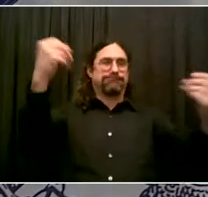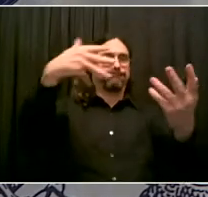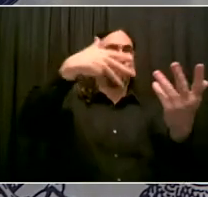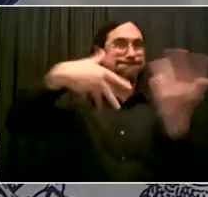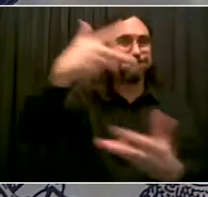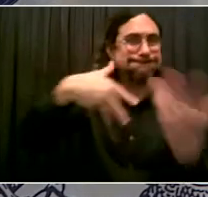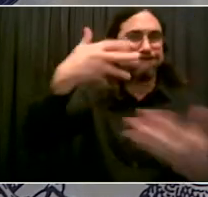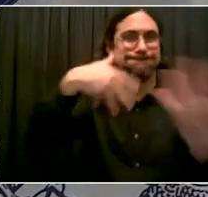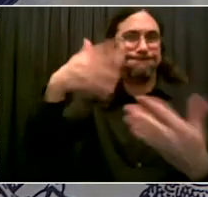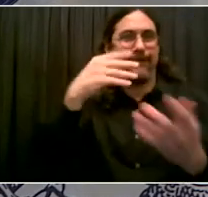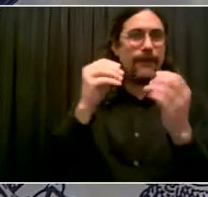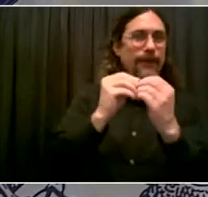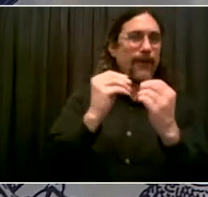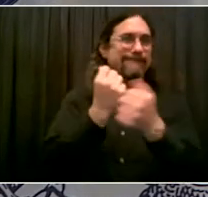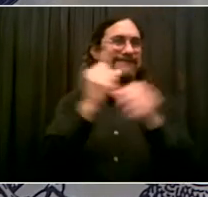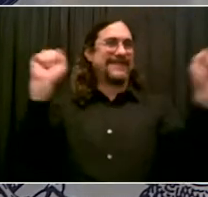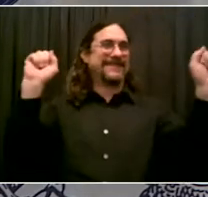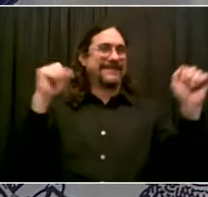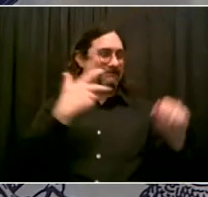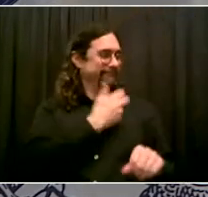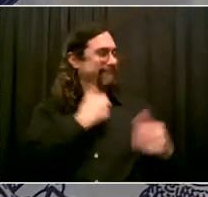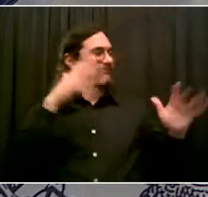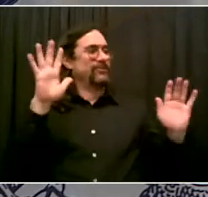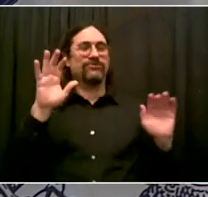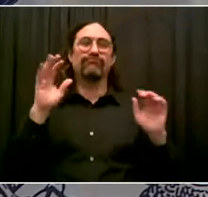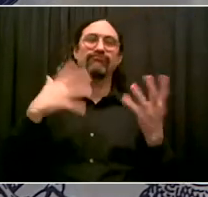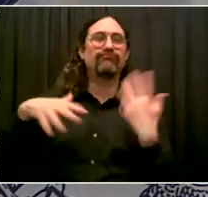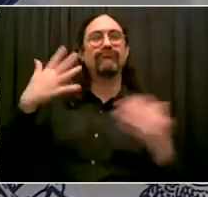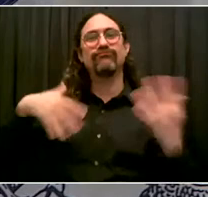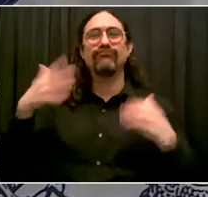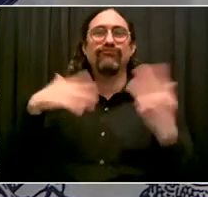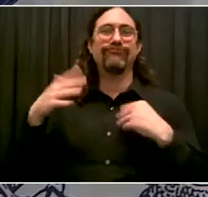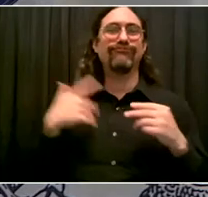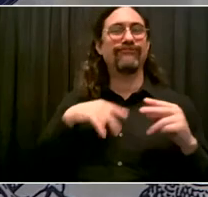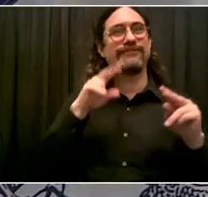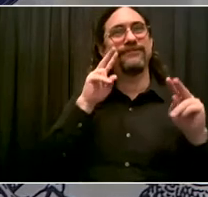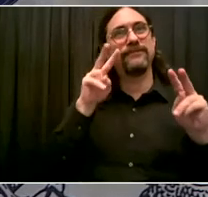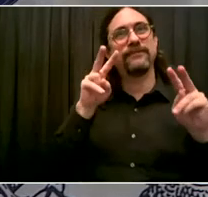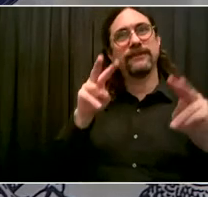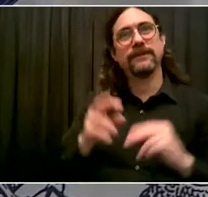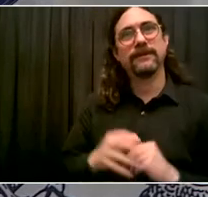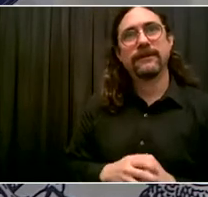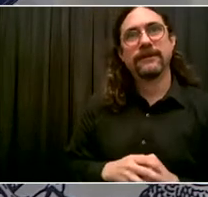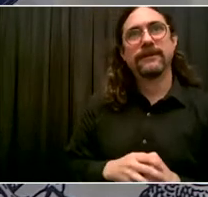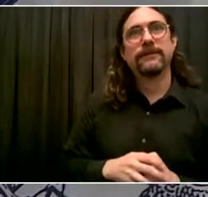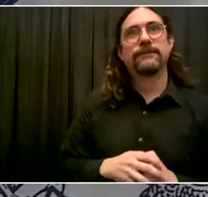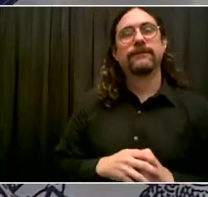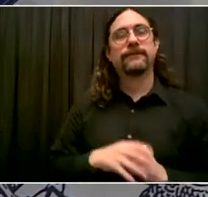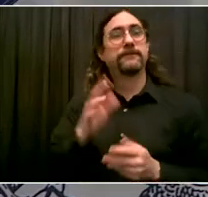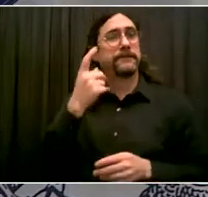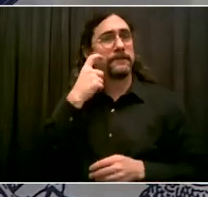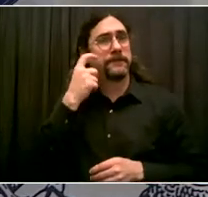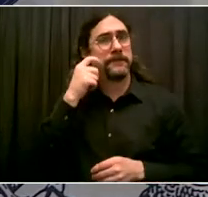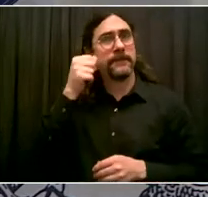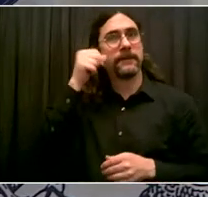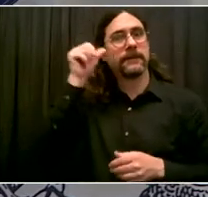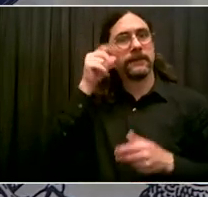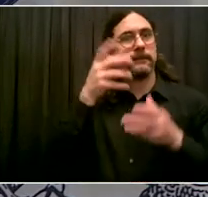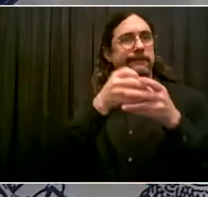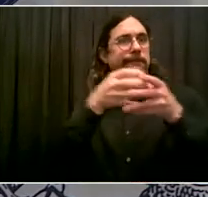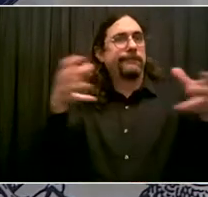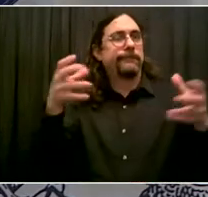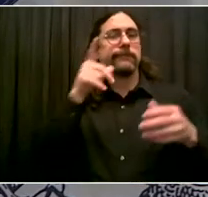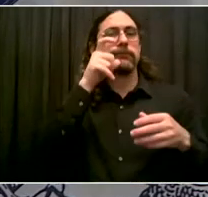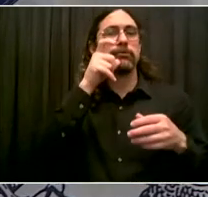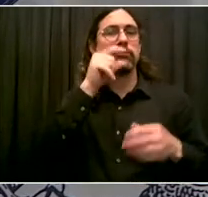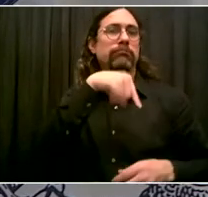for public officials, I think it really made sense. Yeah, of course I feel relief, even though I felt confident in all the health and safety measures